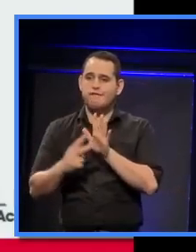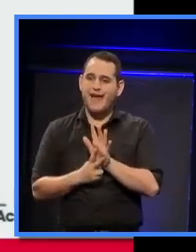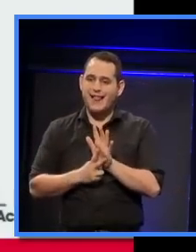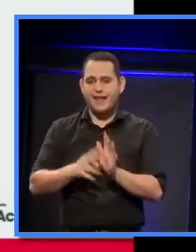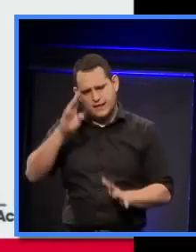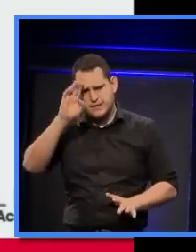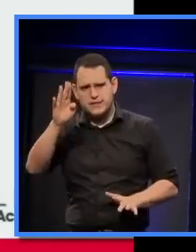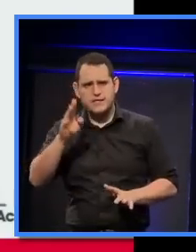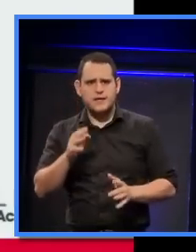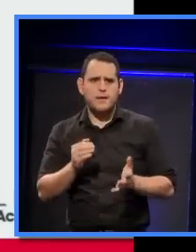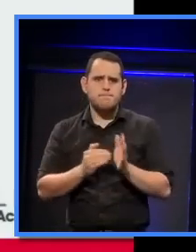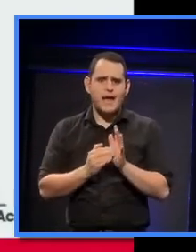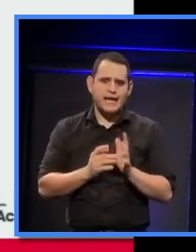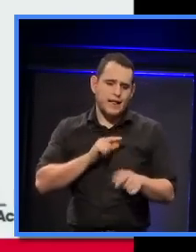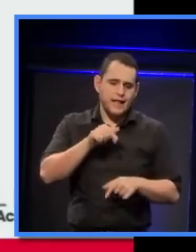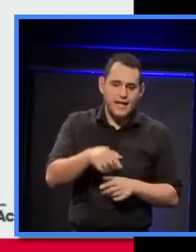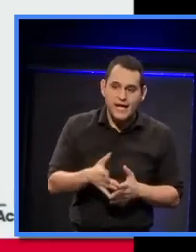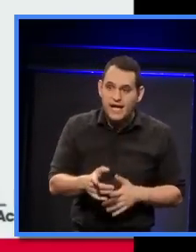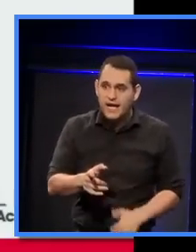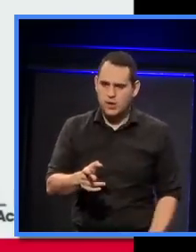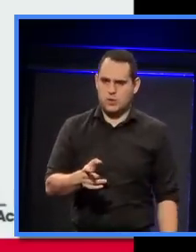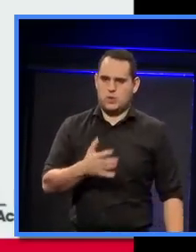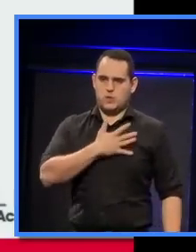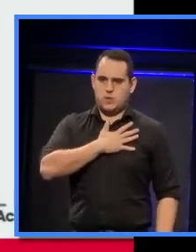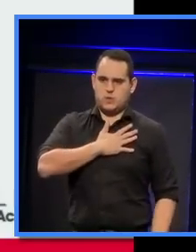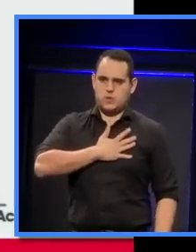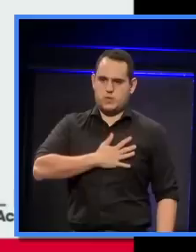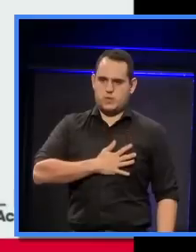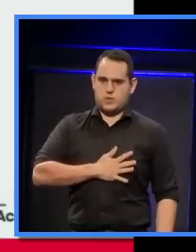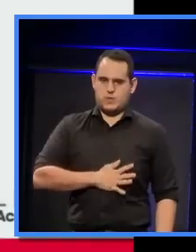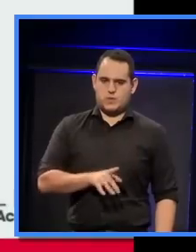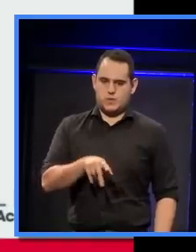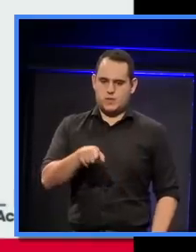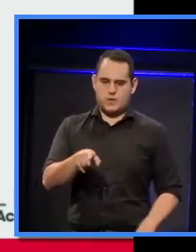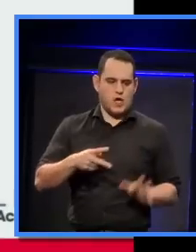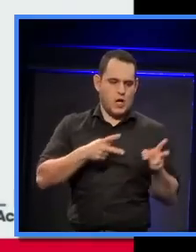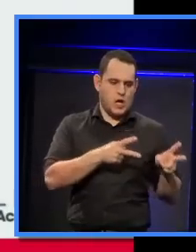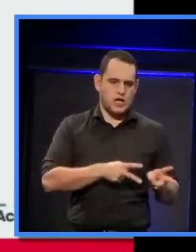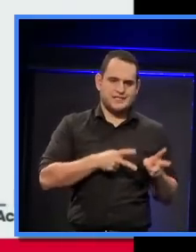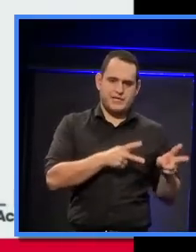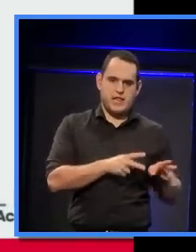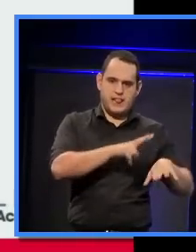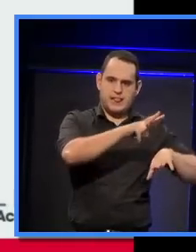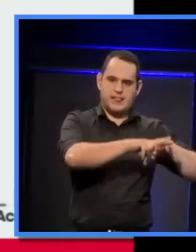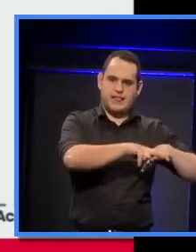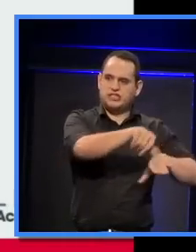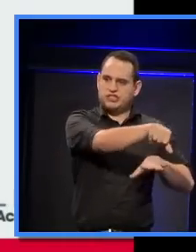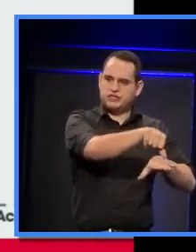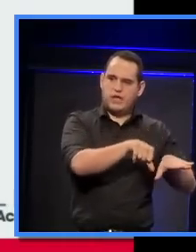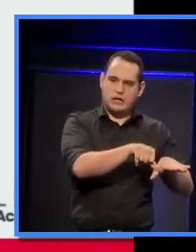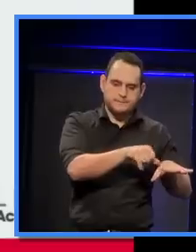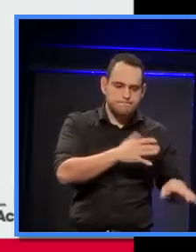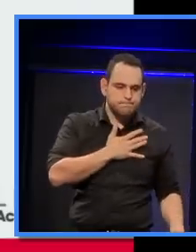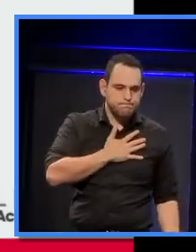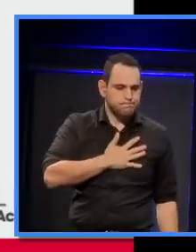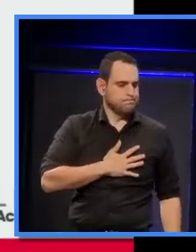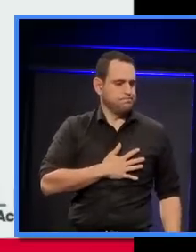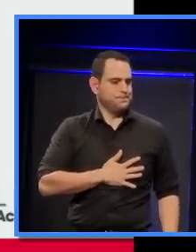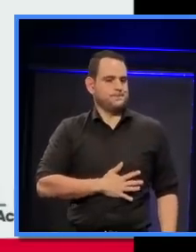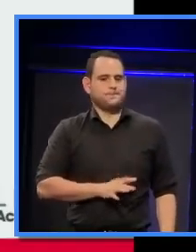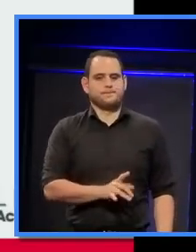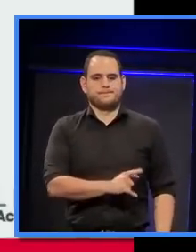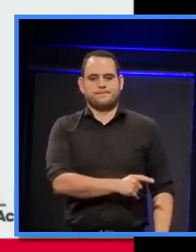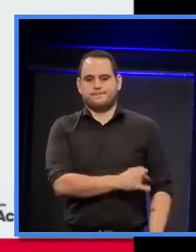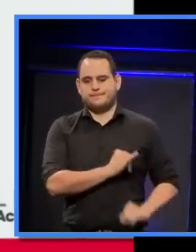we were informed, was in hospital on his back, undergoing a back operation. And so, this for us was a